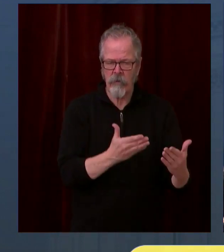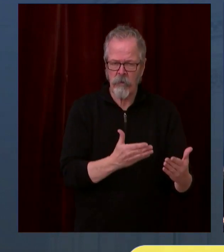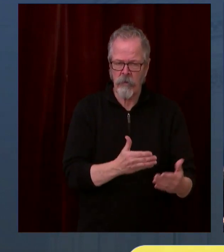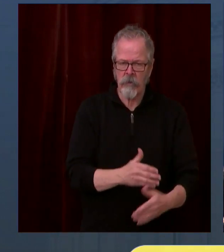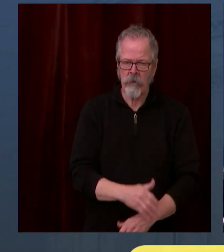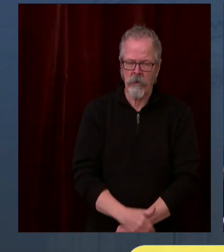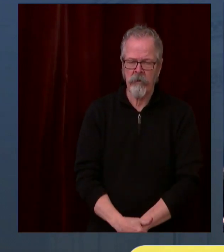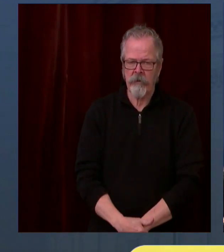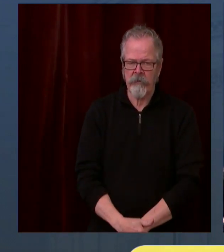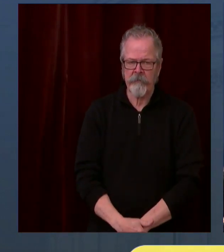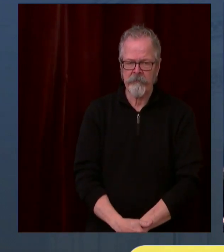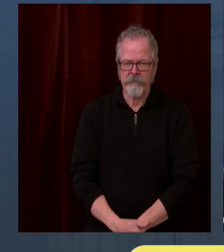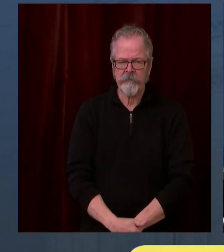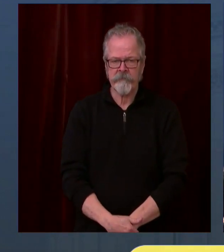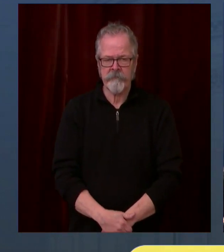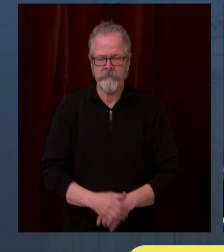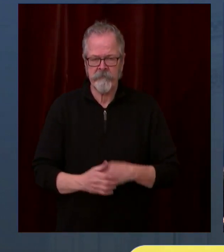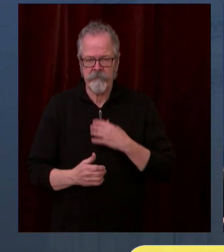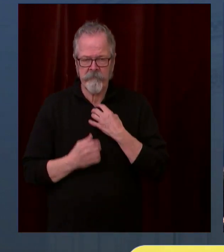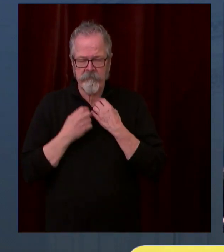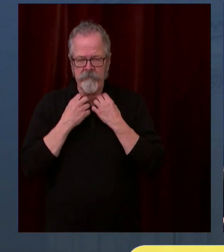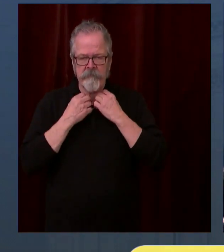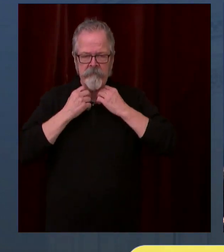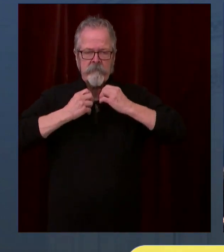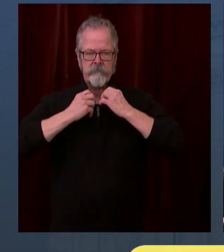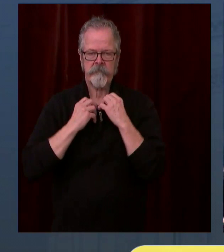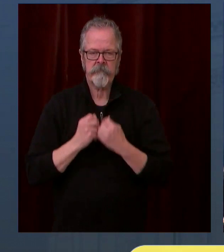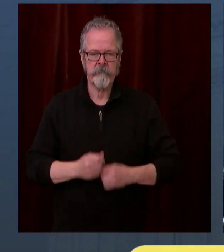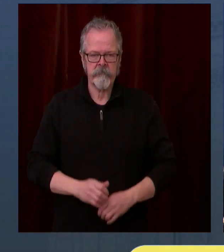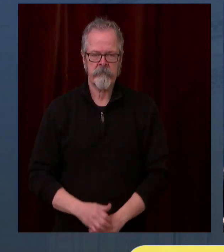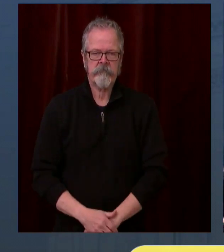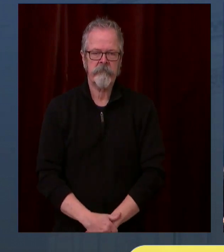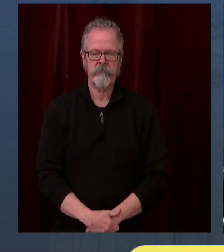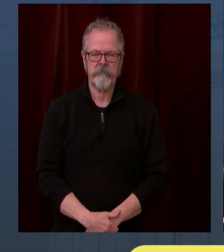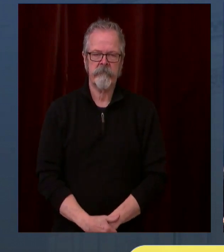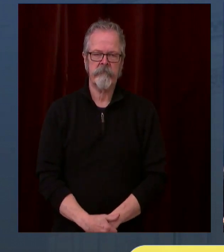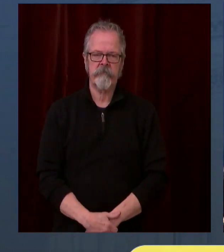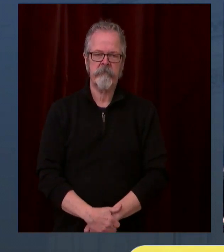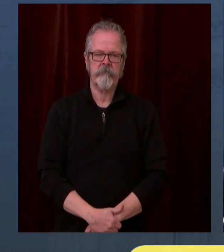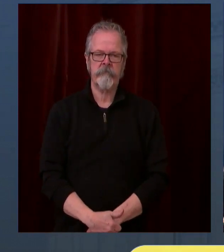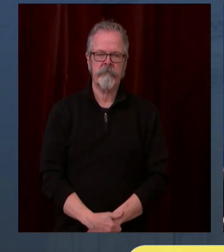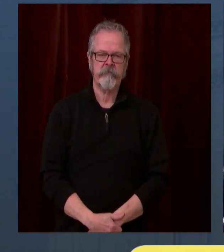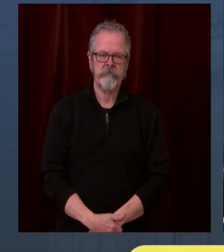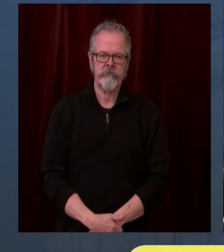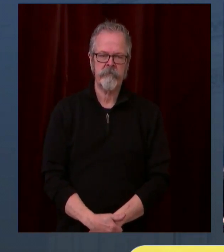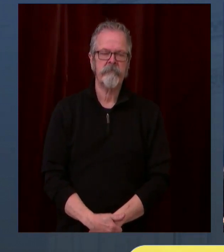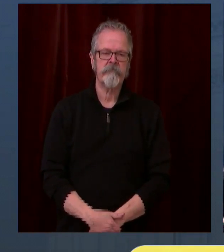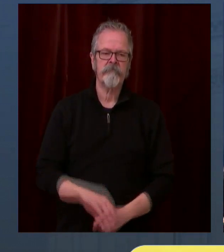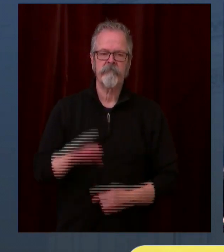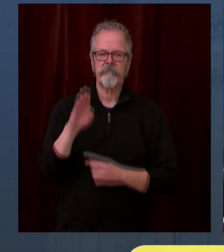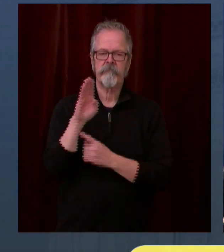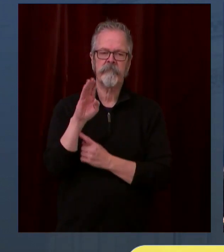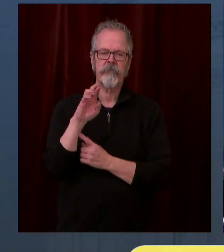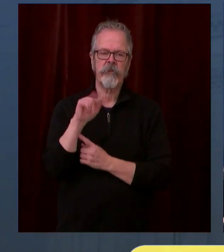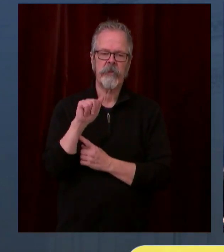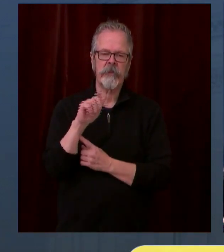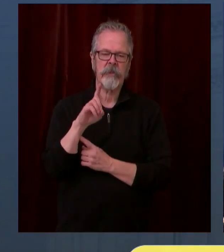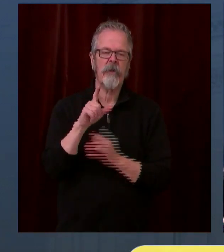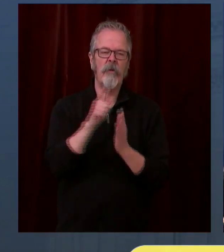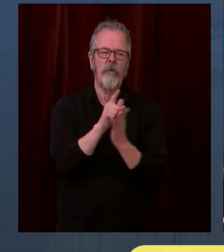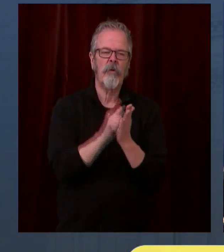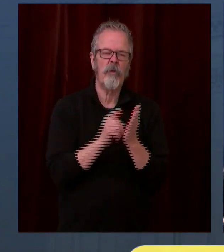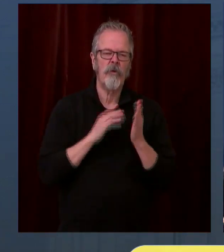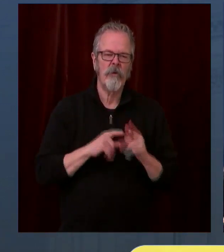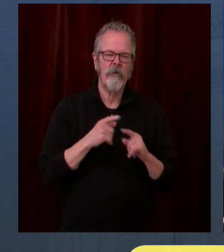We got to attend lots of meetings this weekend, all of which were very enjoyable. Yes. Well, what I've said is that Brad and